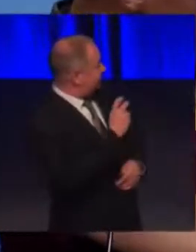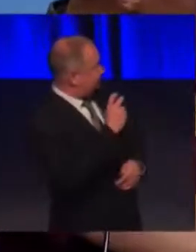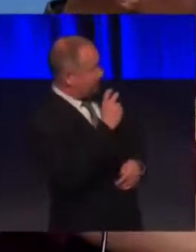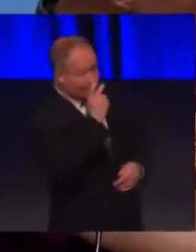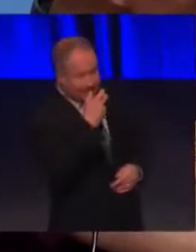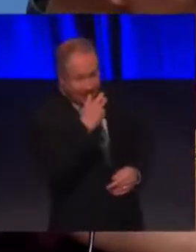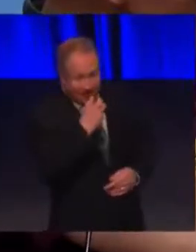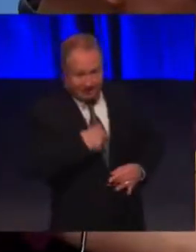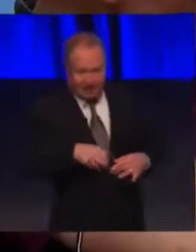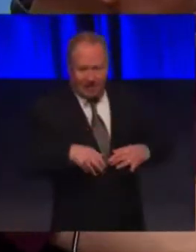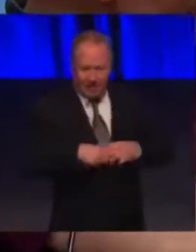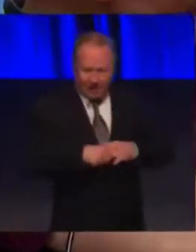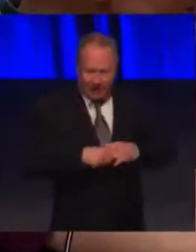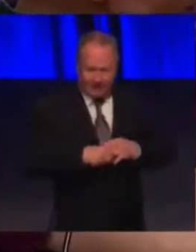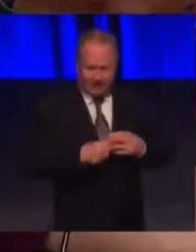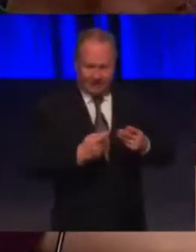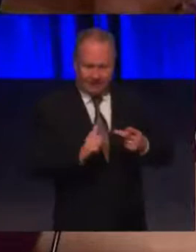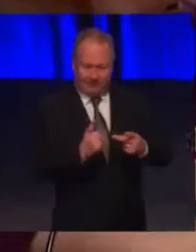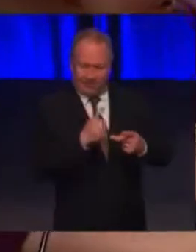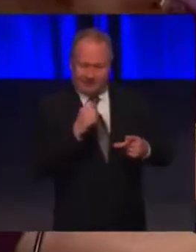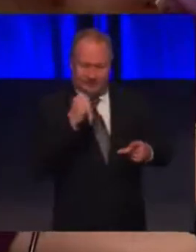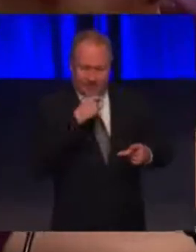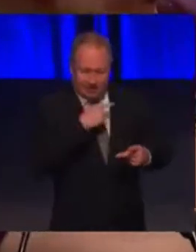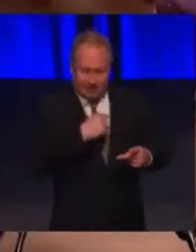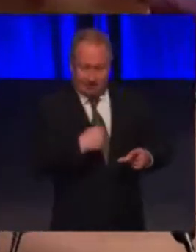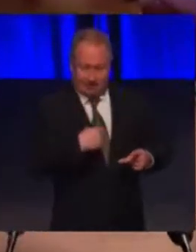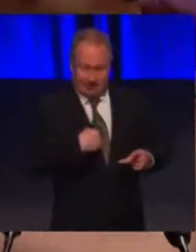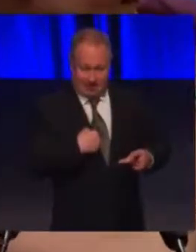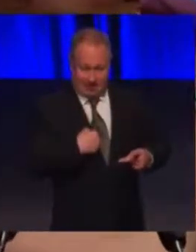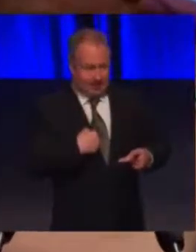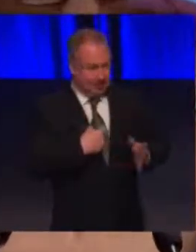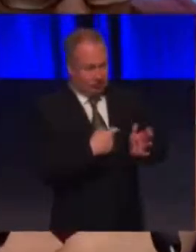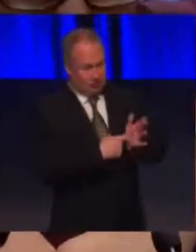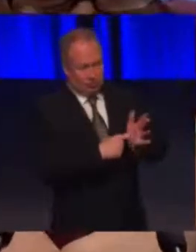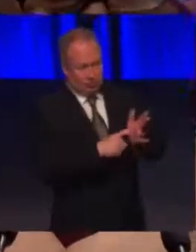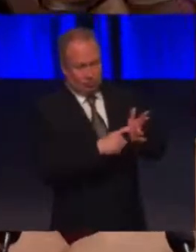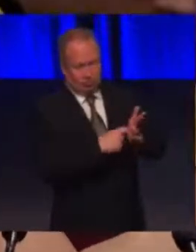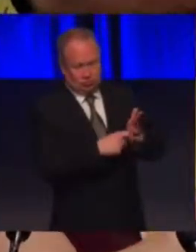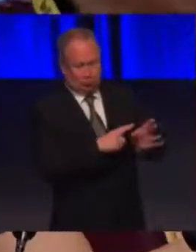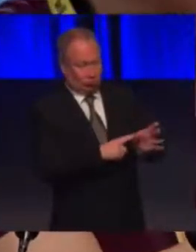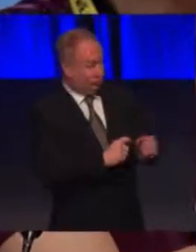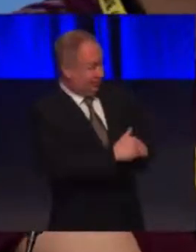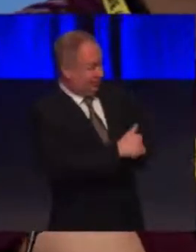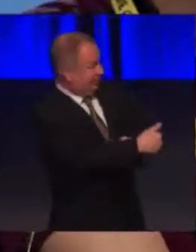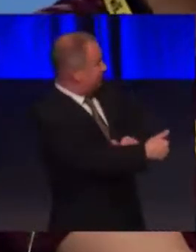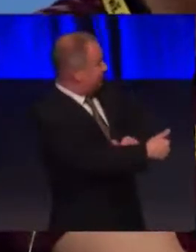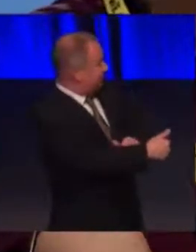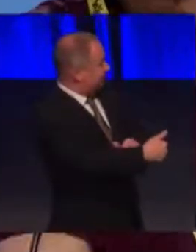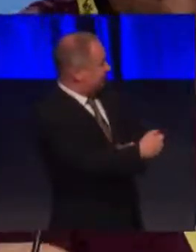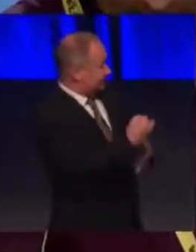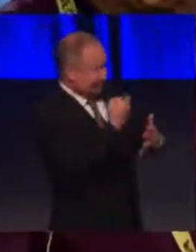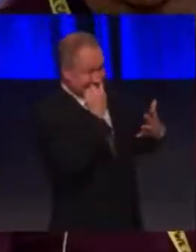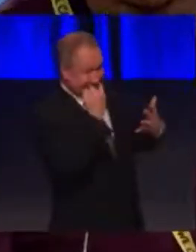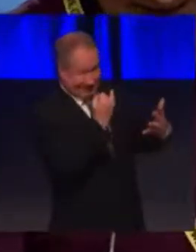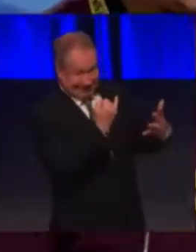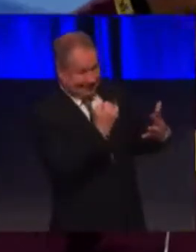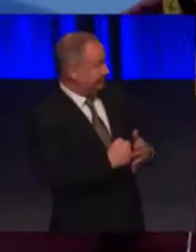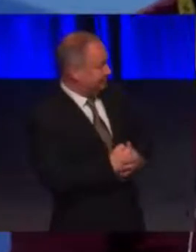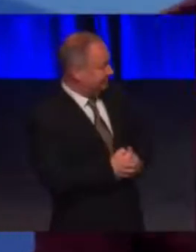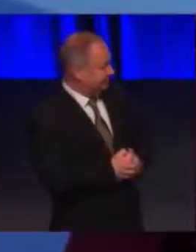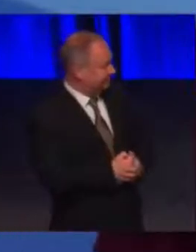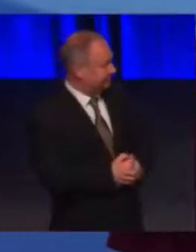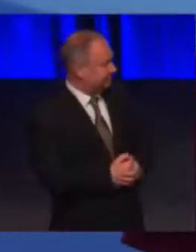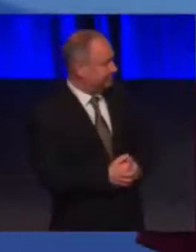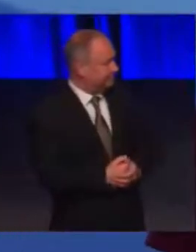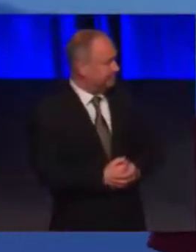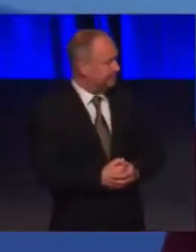Karen, my older son, Logan, me, and Rory at the far side. Rory is six and my older son is eight.